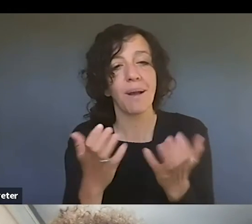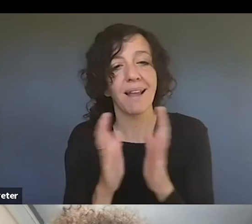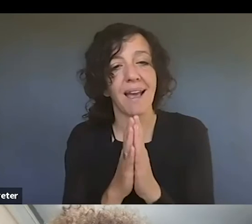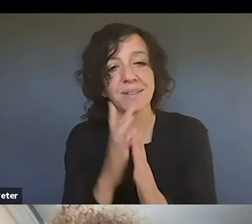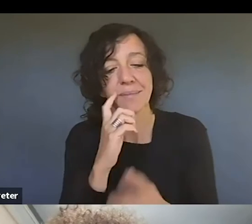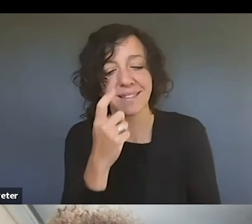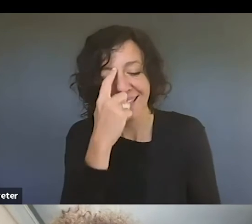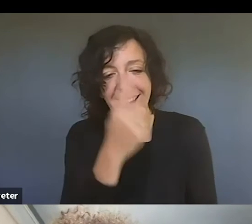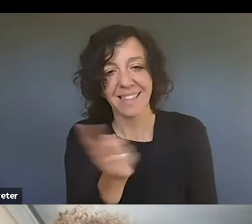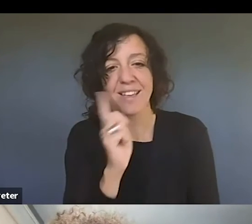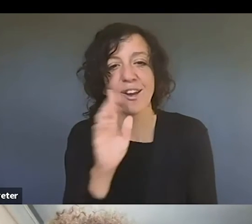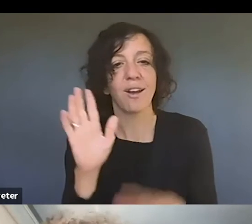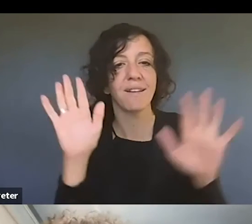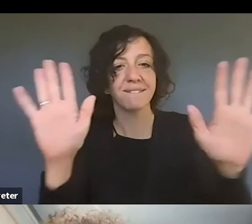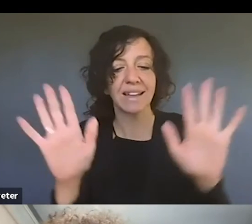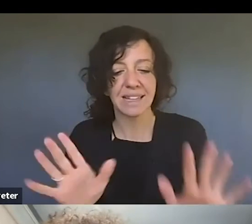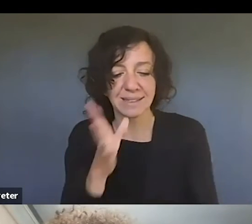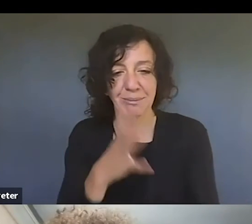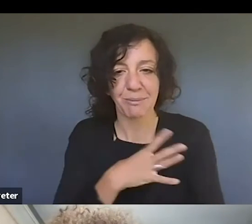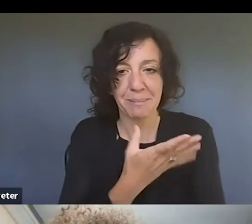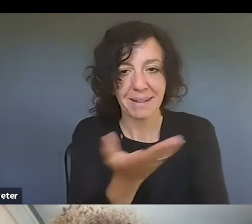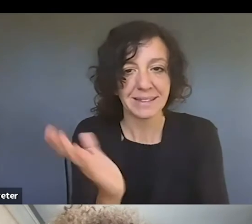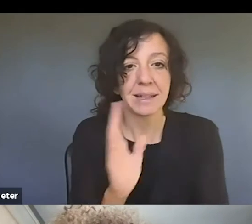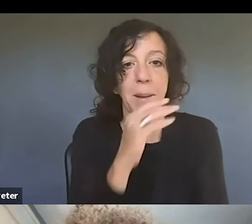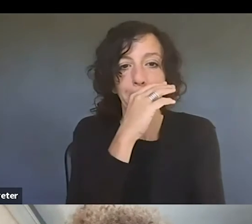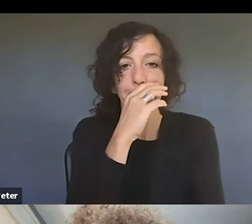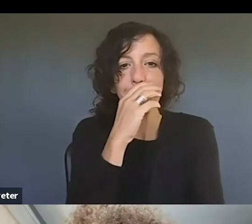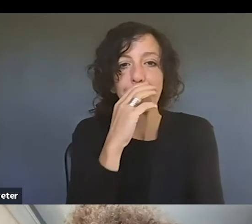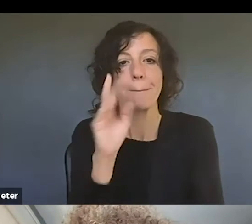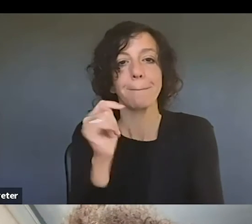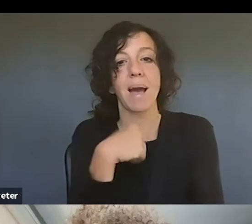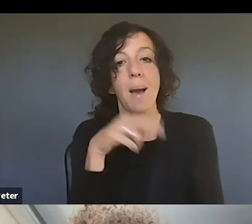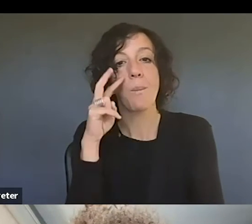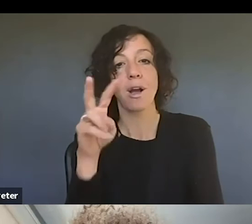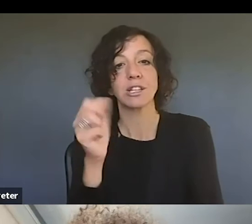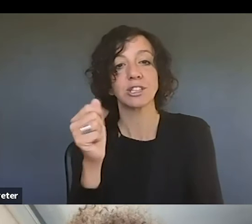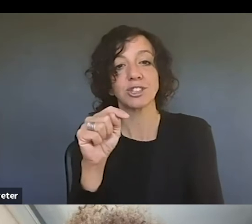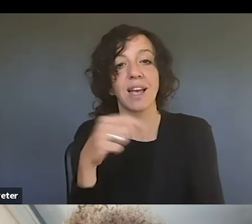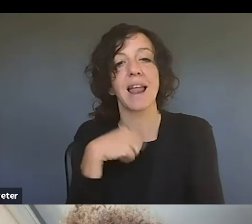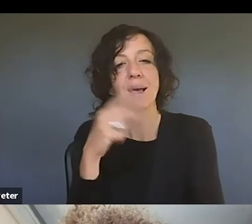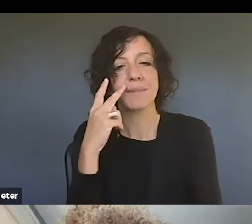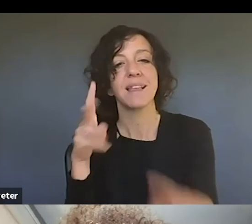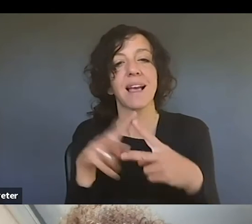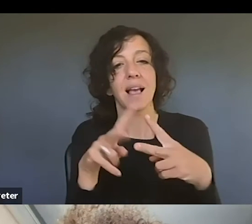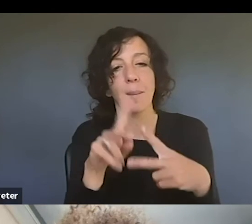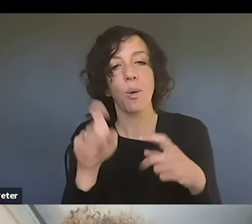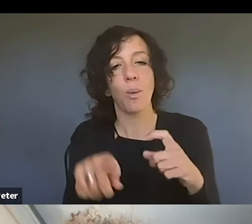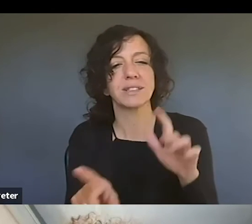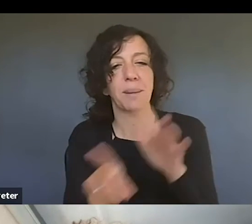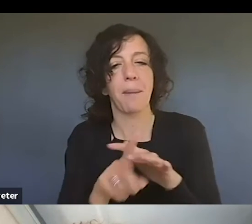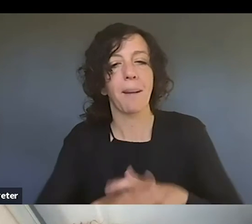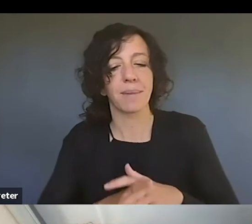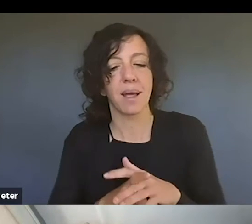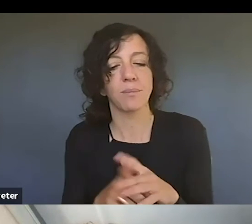so fantastic, but I have been watching the chats and I'm seeing there's a couple of questions that have popped up. So we're going to do